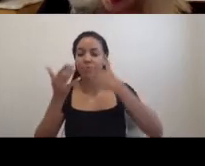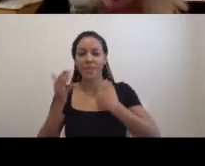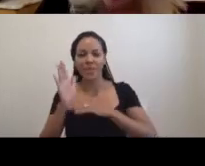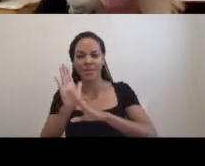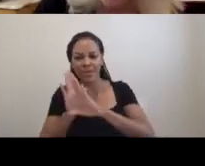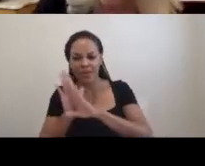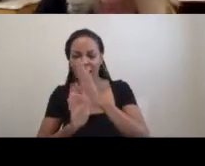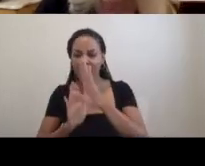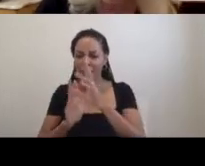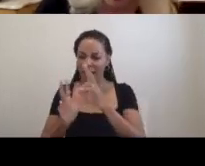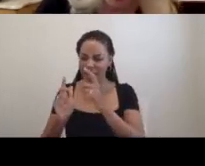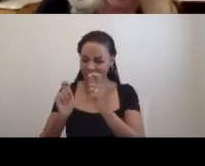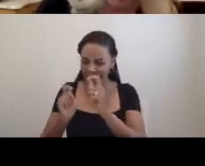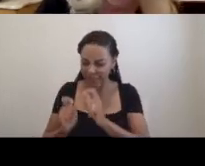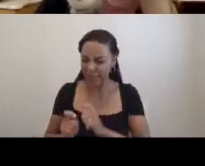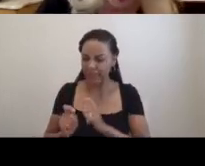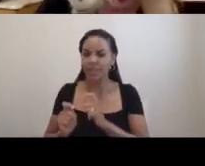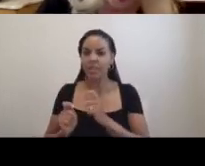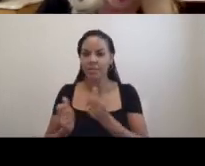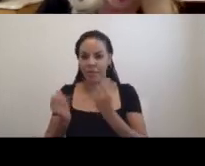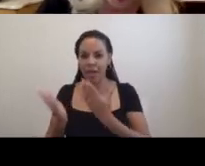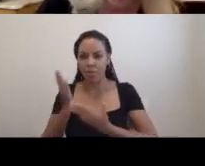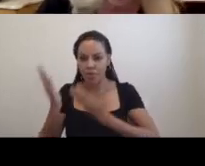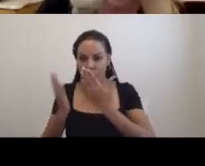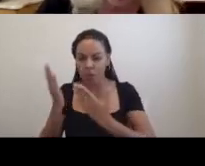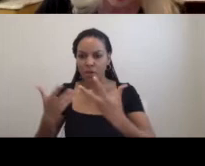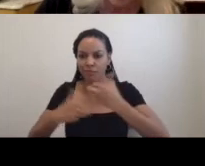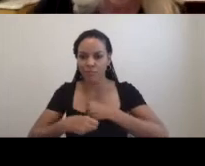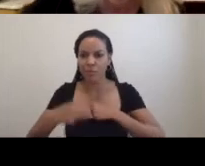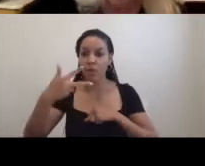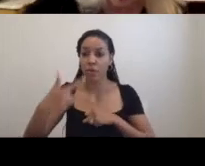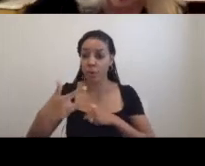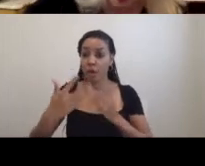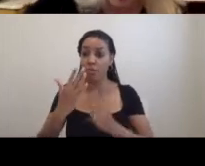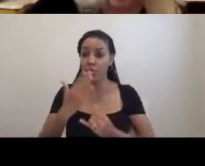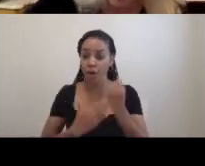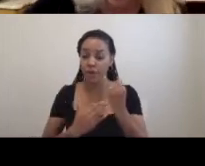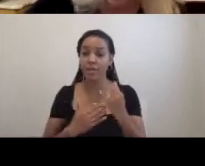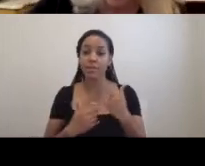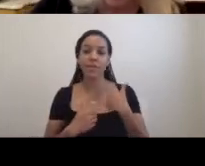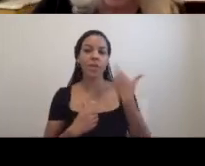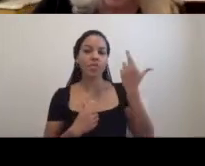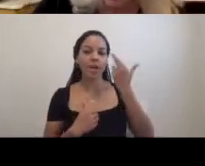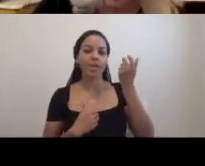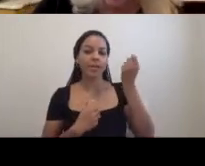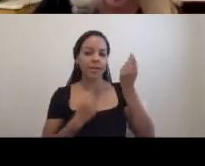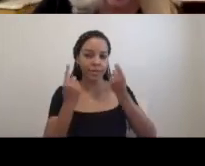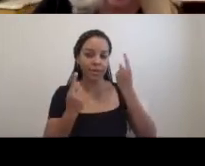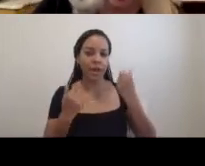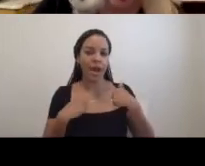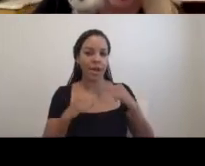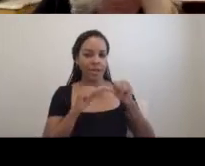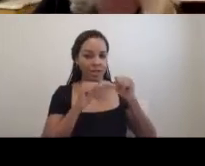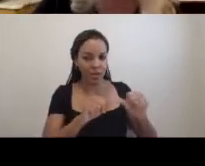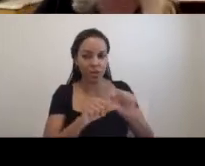down to a triad of three kinds of projects that I have realized or continued to work on